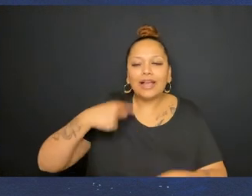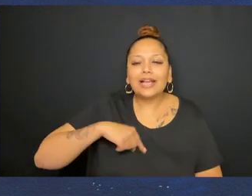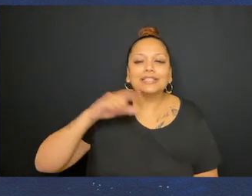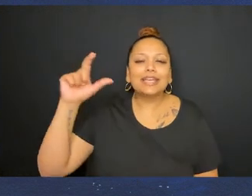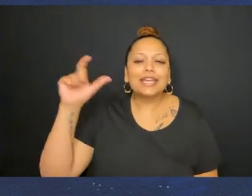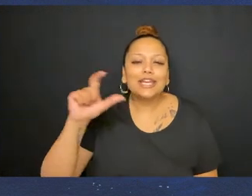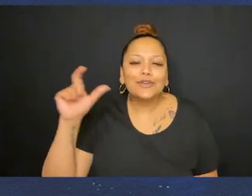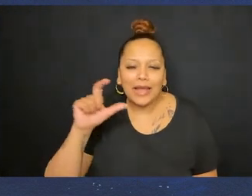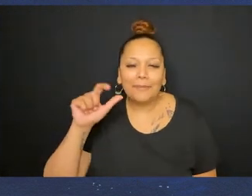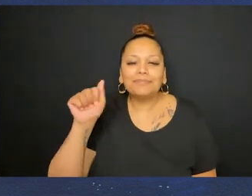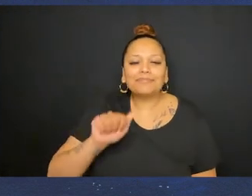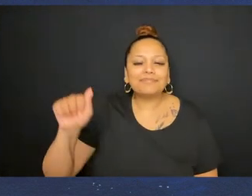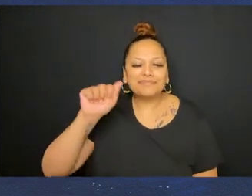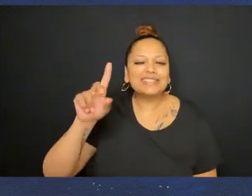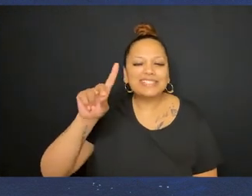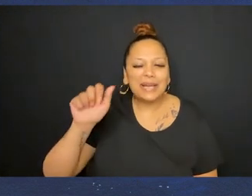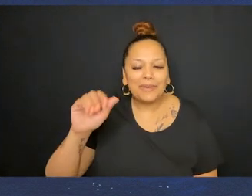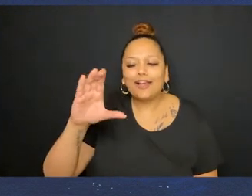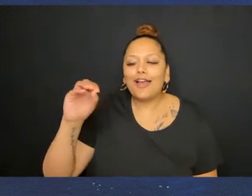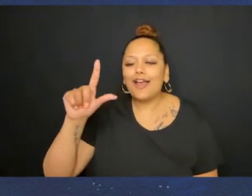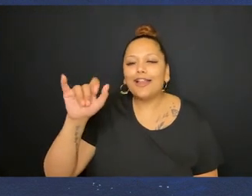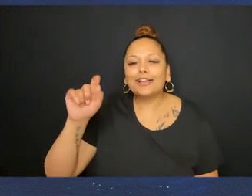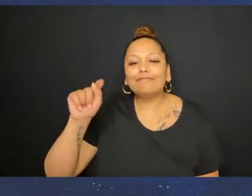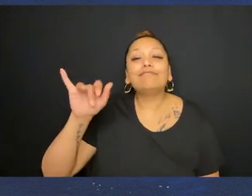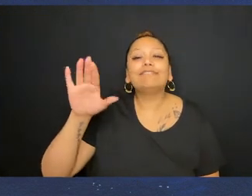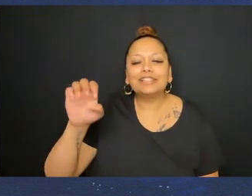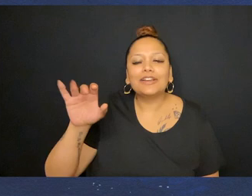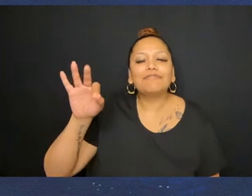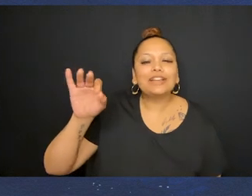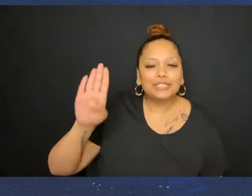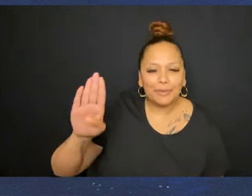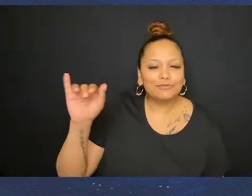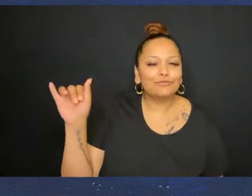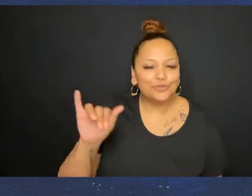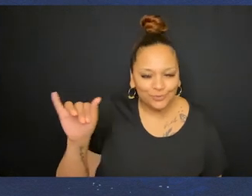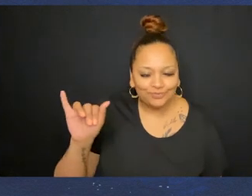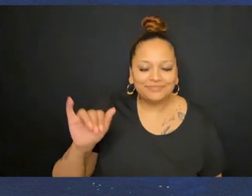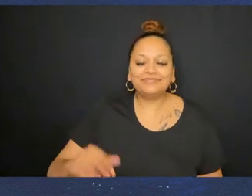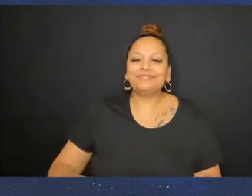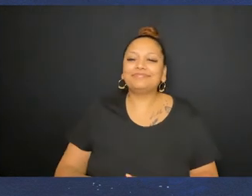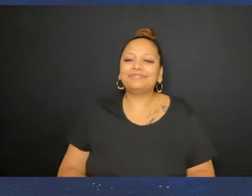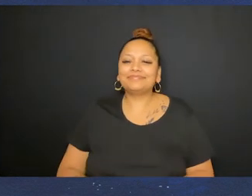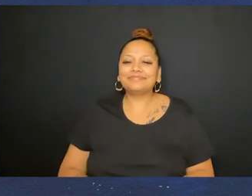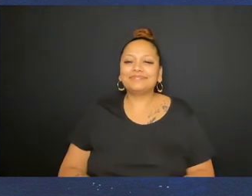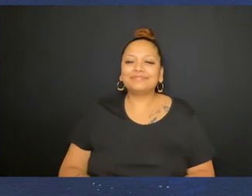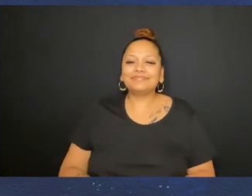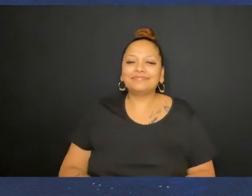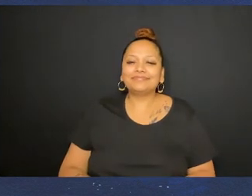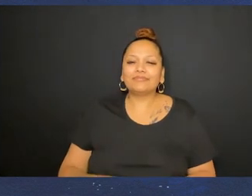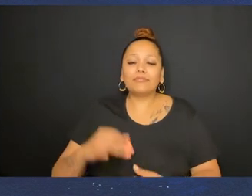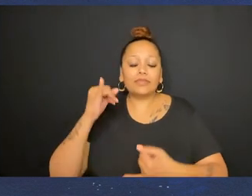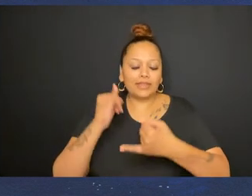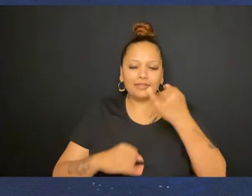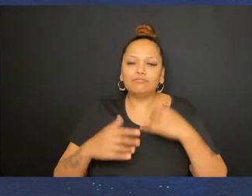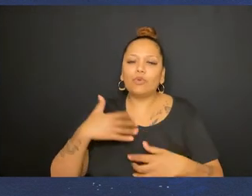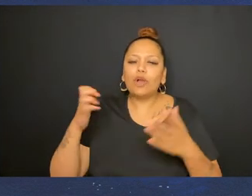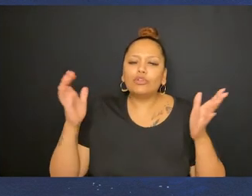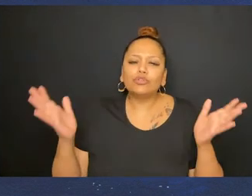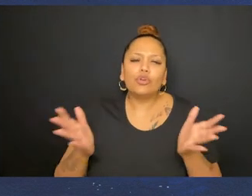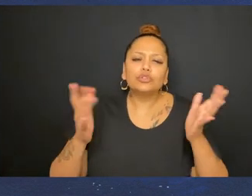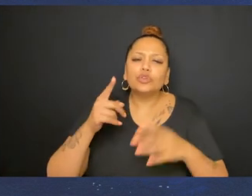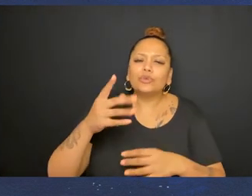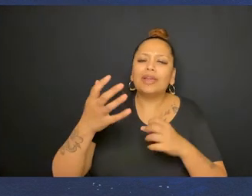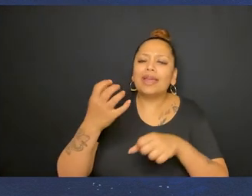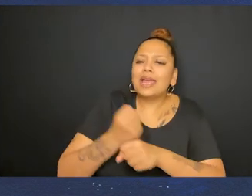You can also find us on Instagram at Disability Collective and on Facebook at Disability Collective Canada. And lastly,